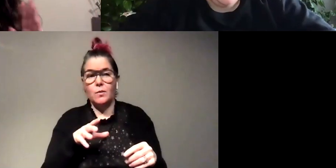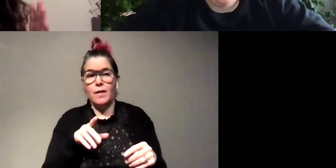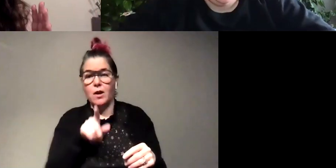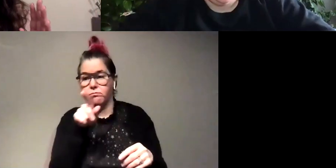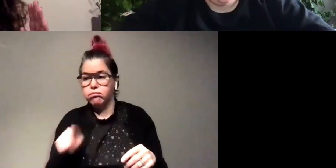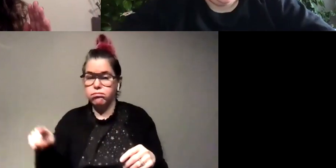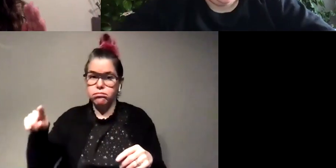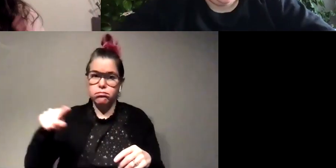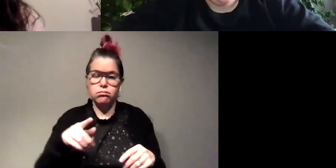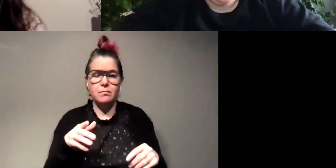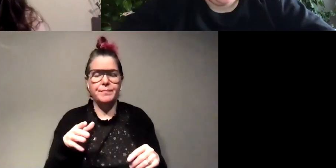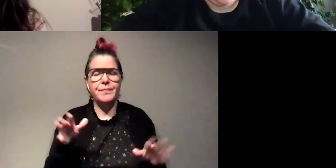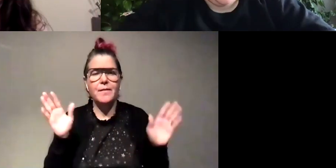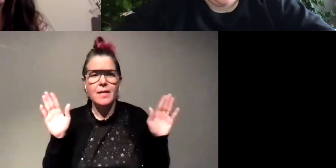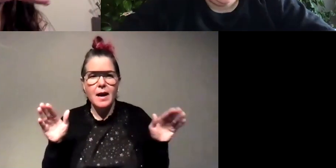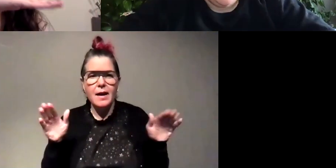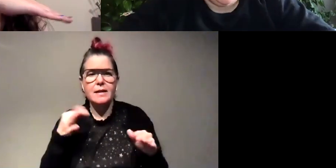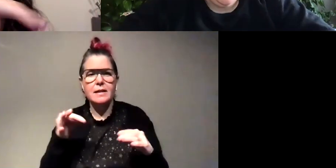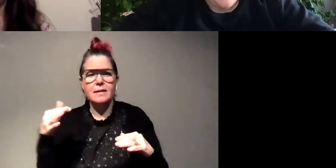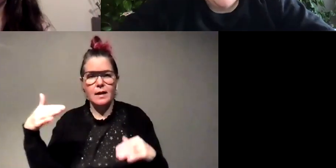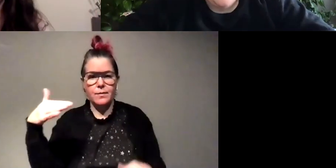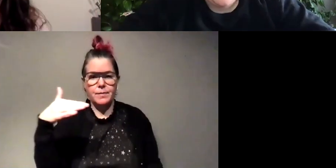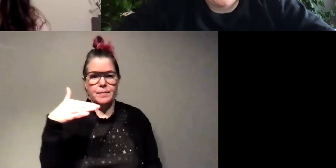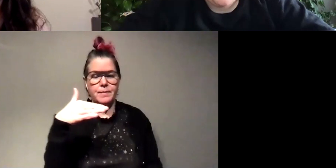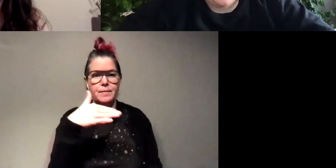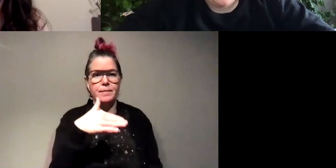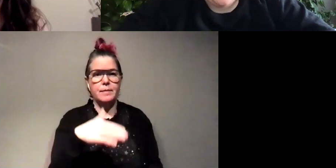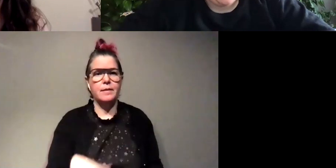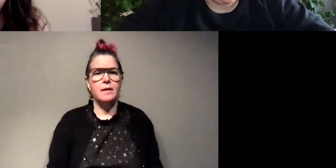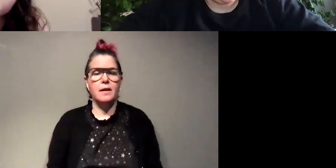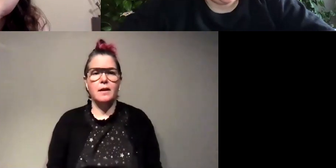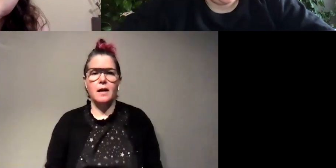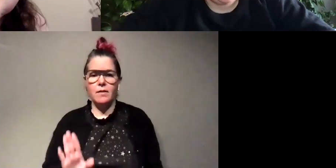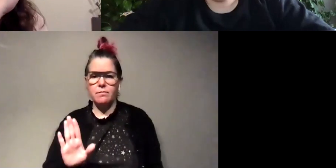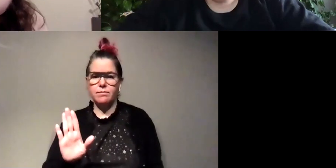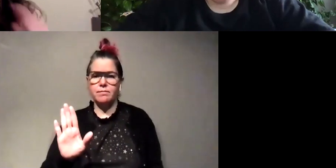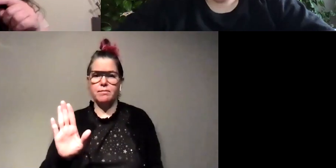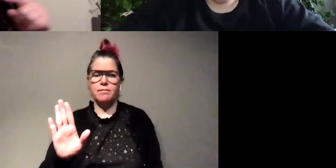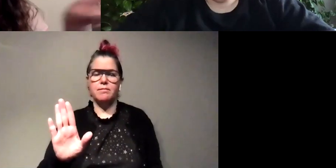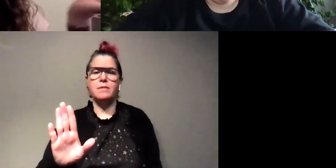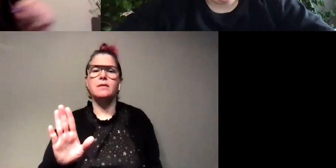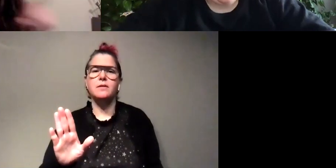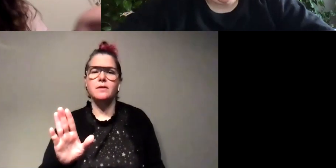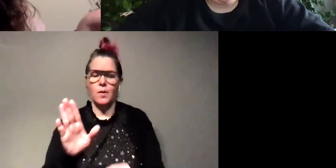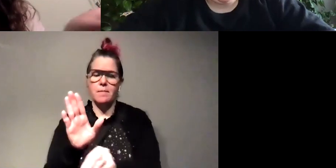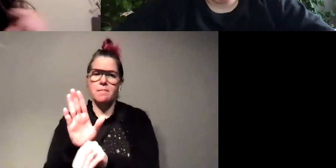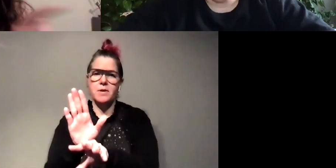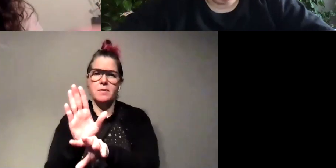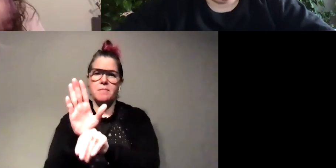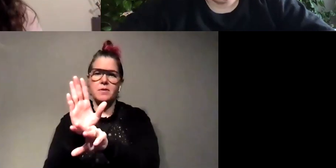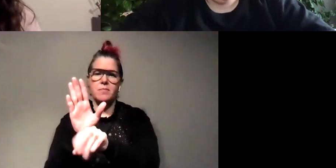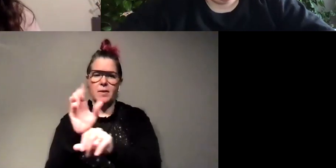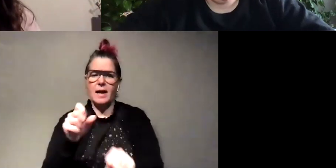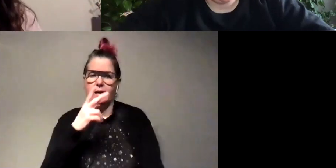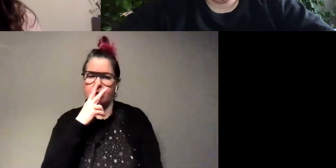kind of fly instead of flying like this horizontal they fly kind of like this at an angle and so then they're flashing out that